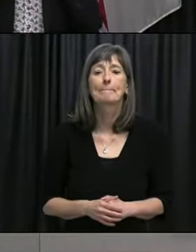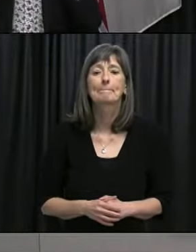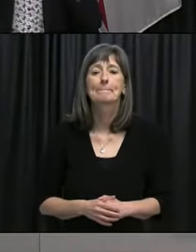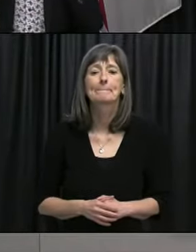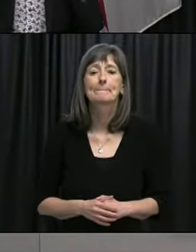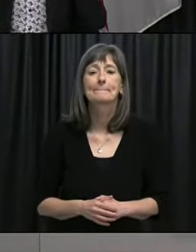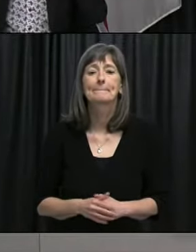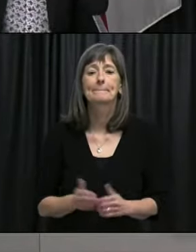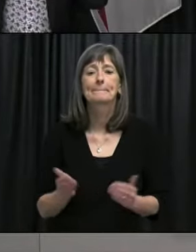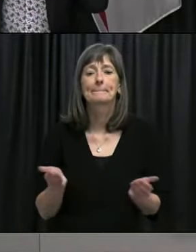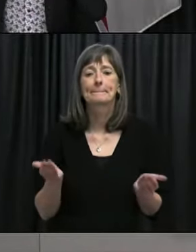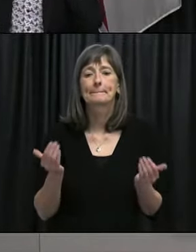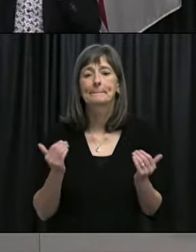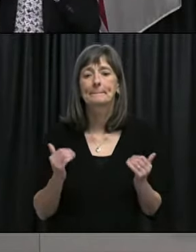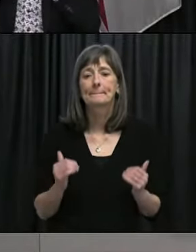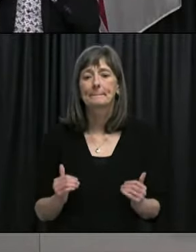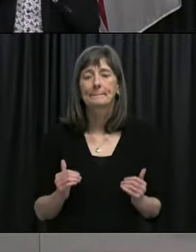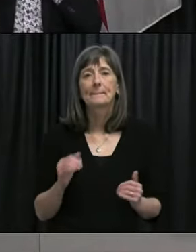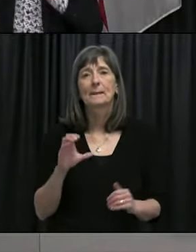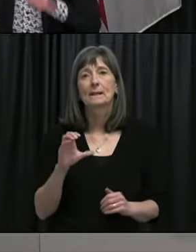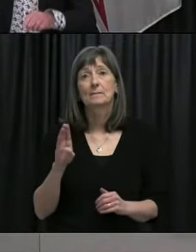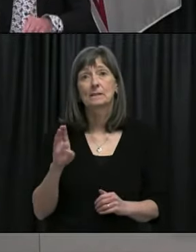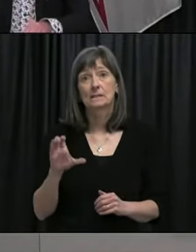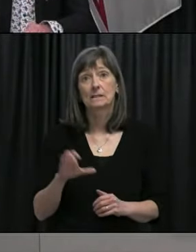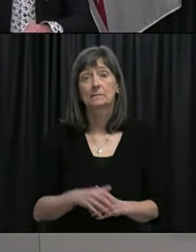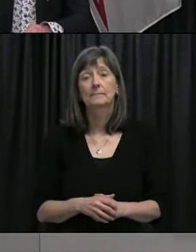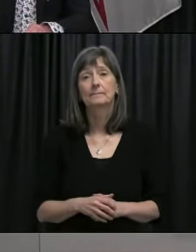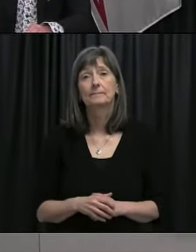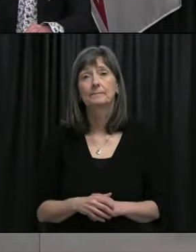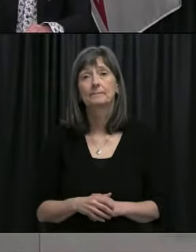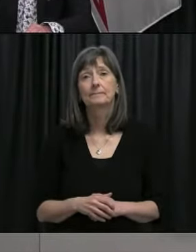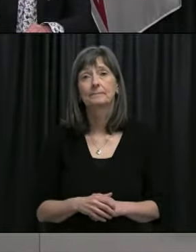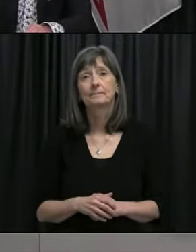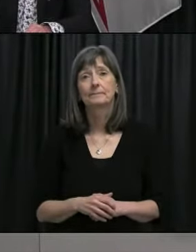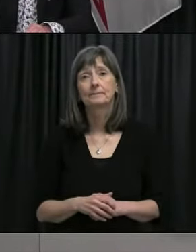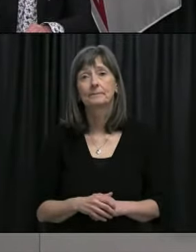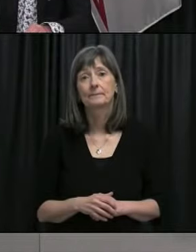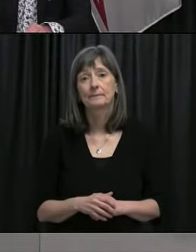Our next questions are from Peter Cowan with CBC. Please go ahead.